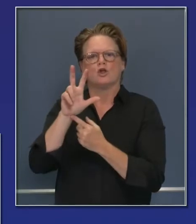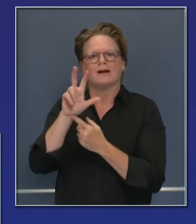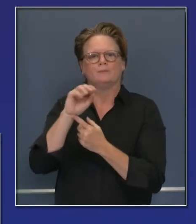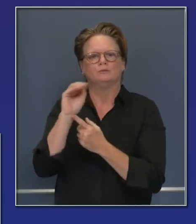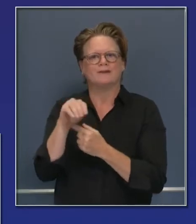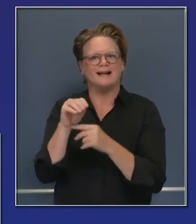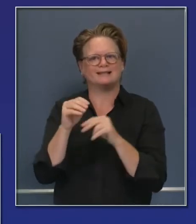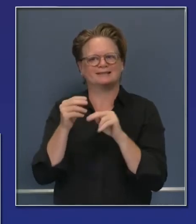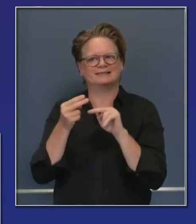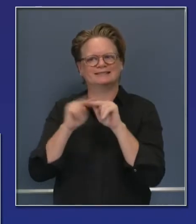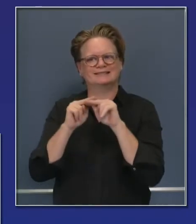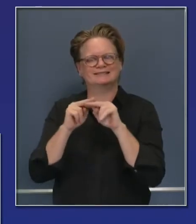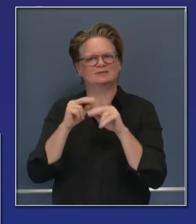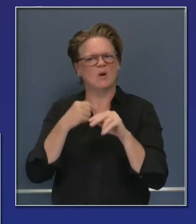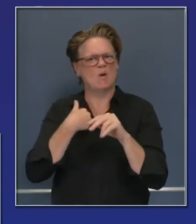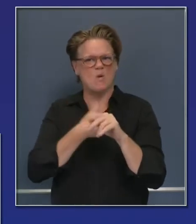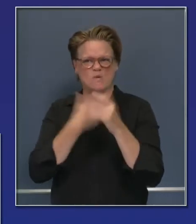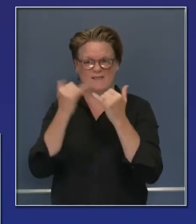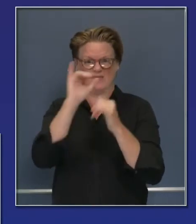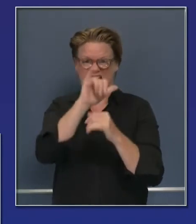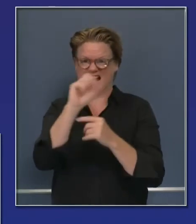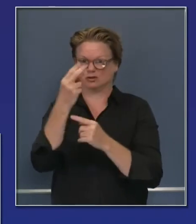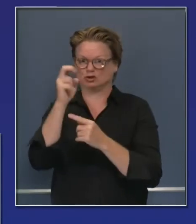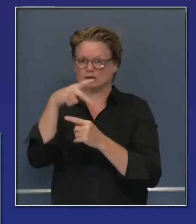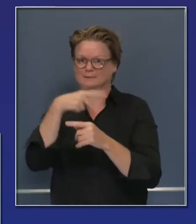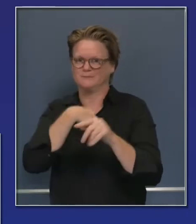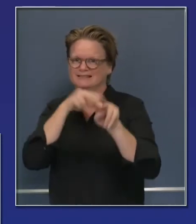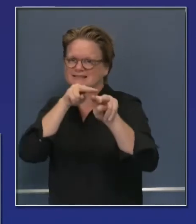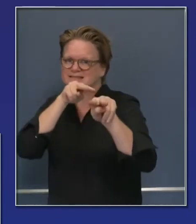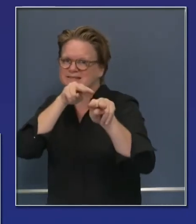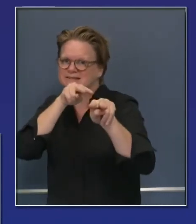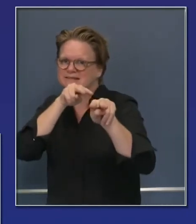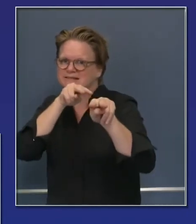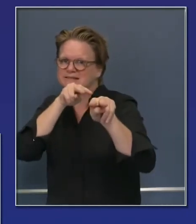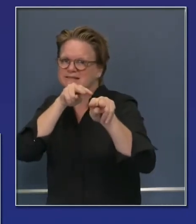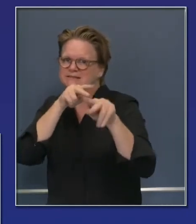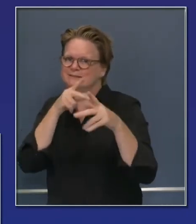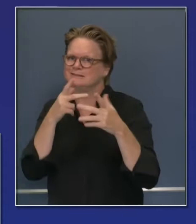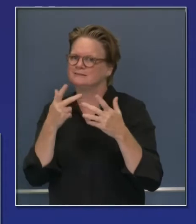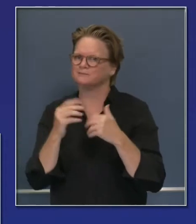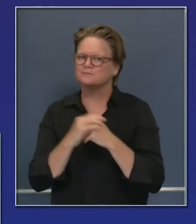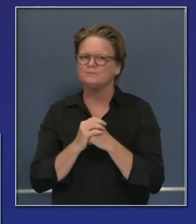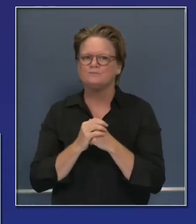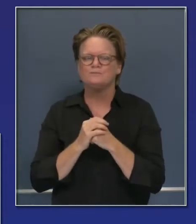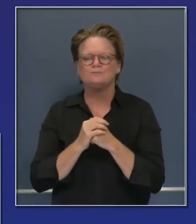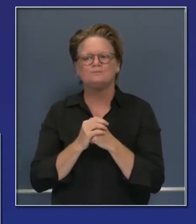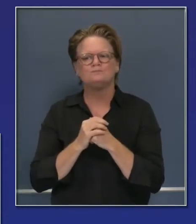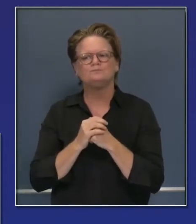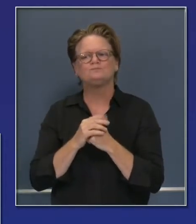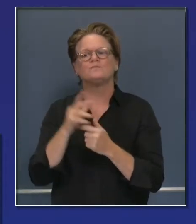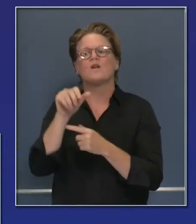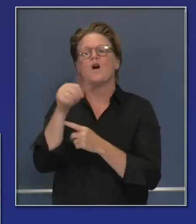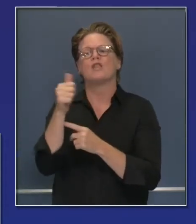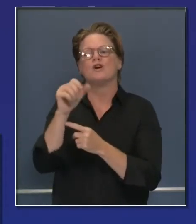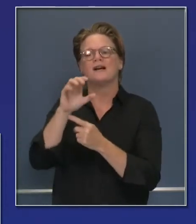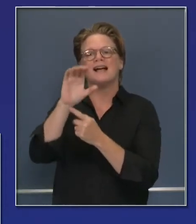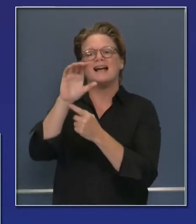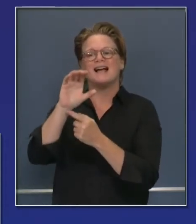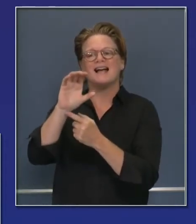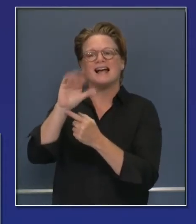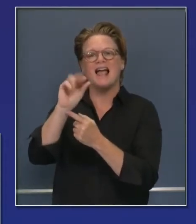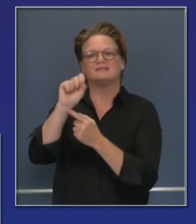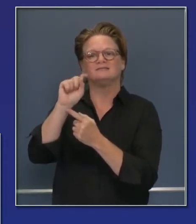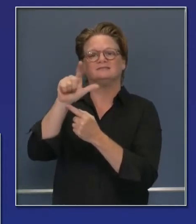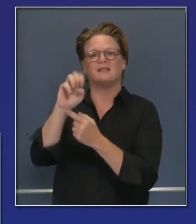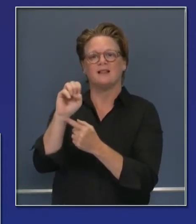number of days. And one other fire I wanted to highlight that was previously referred to as the Castle Fire, now the SQF